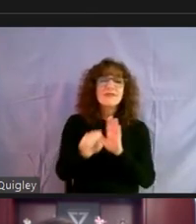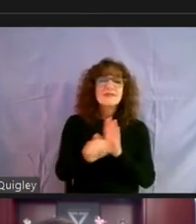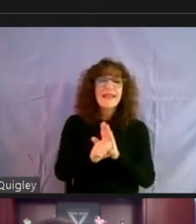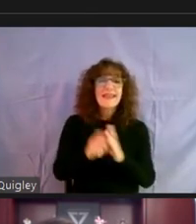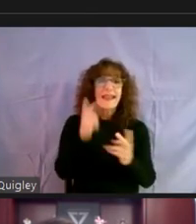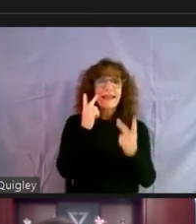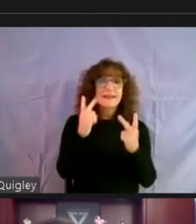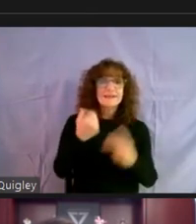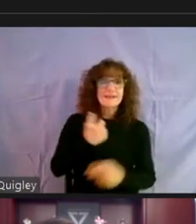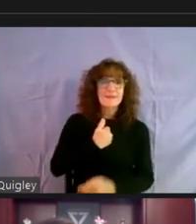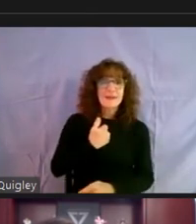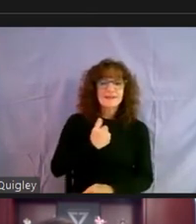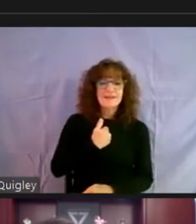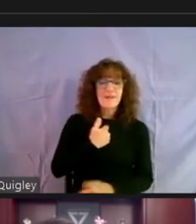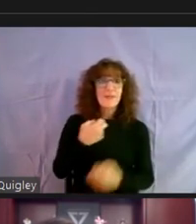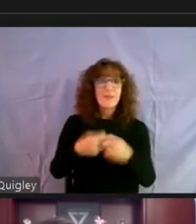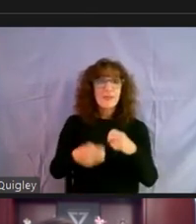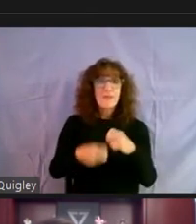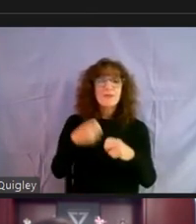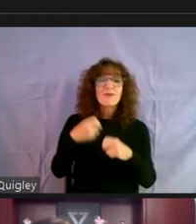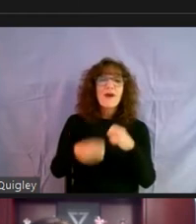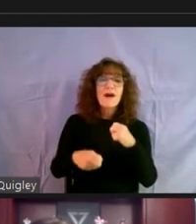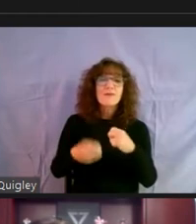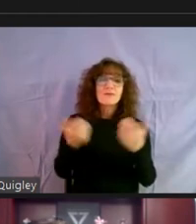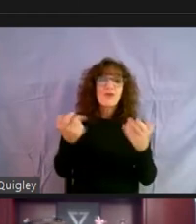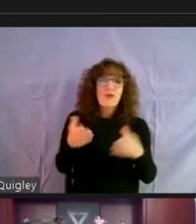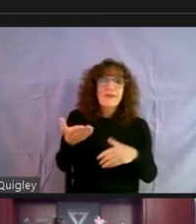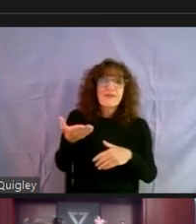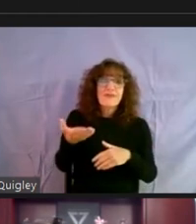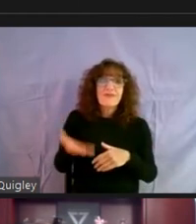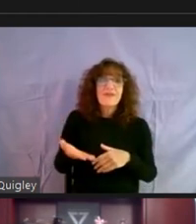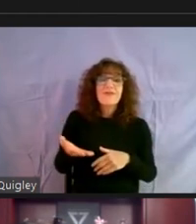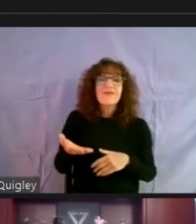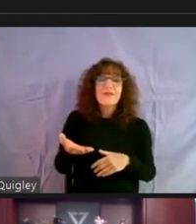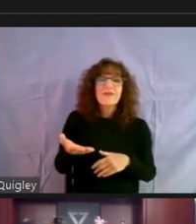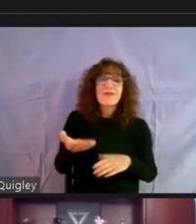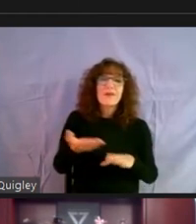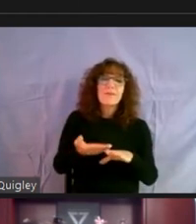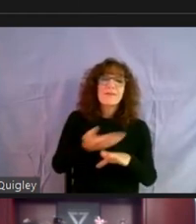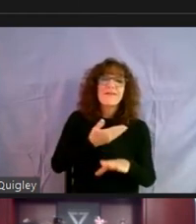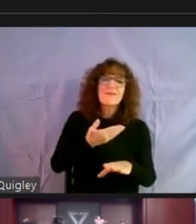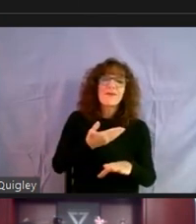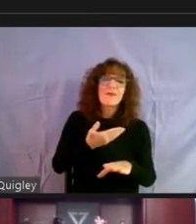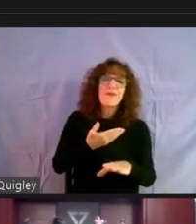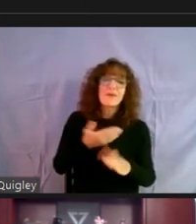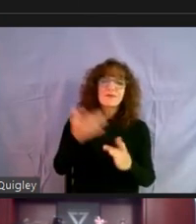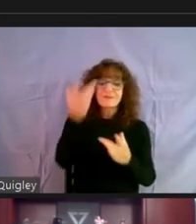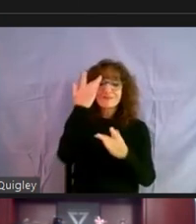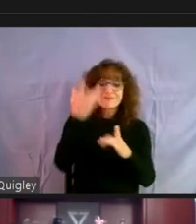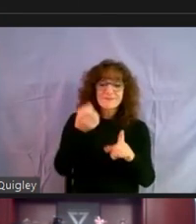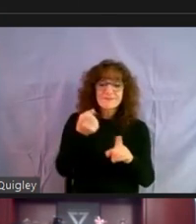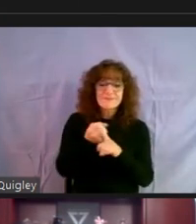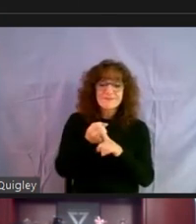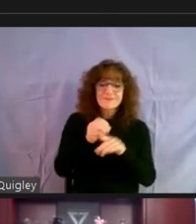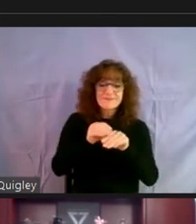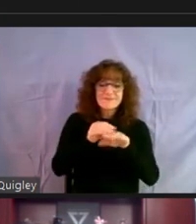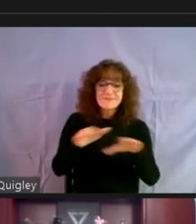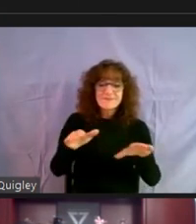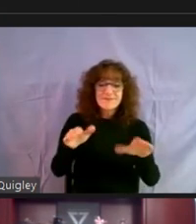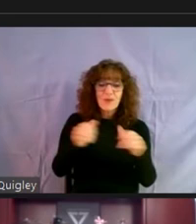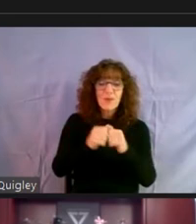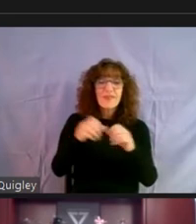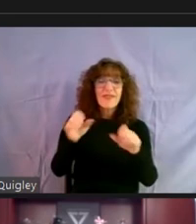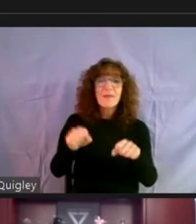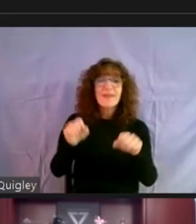firsthand, uh, the problems that already existed, uh, pre-pandemic, um, with, uh, the